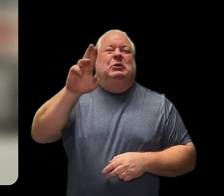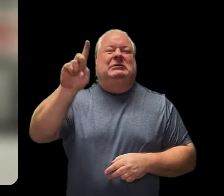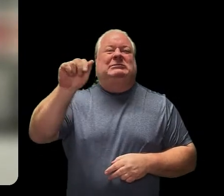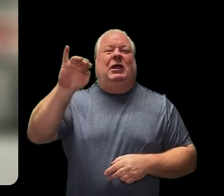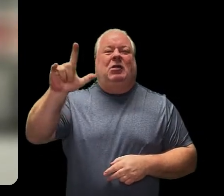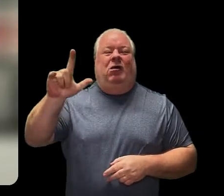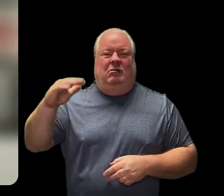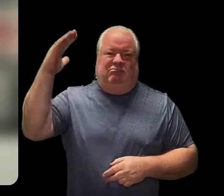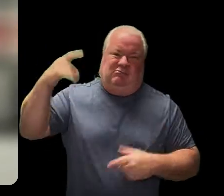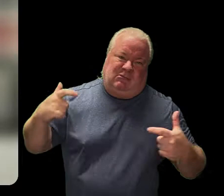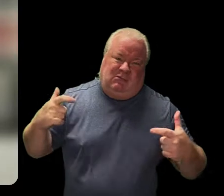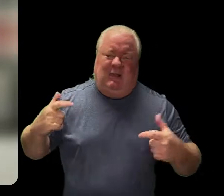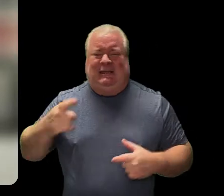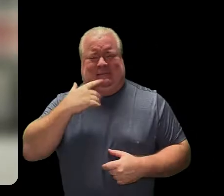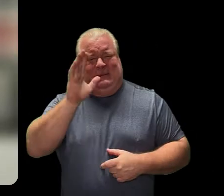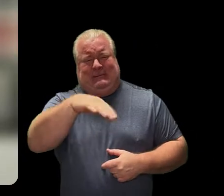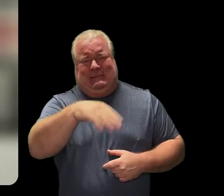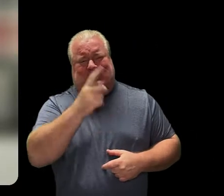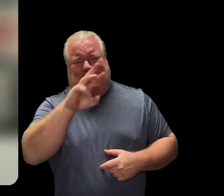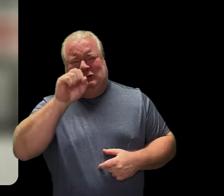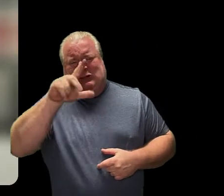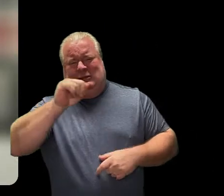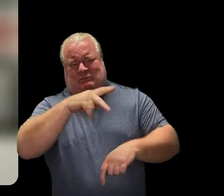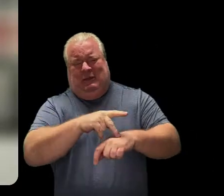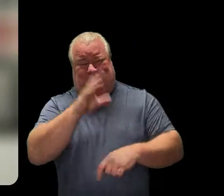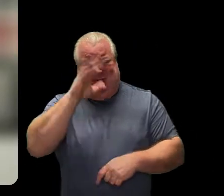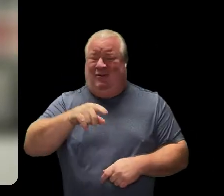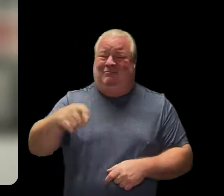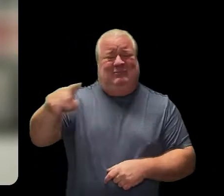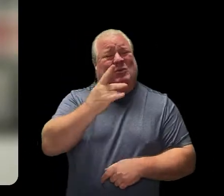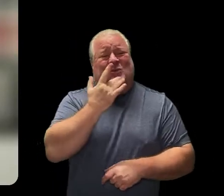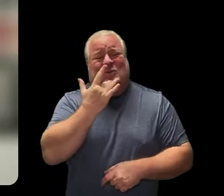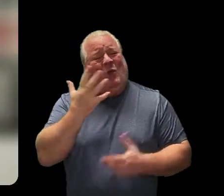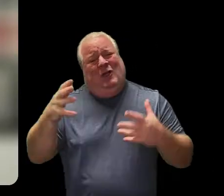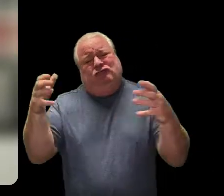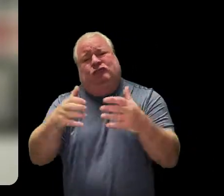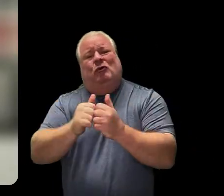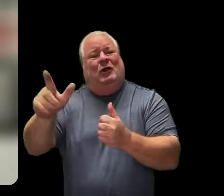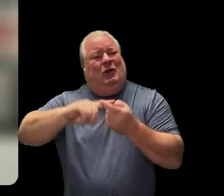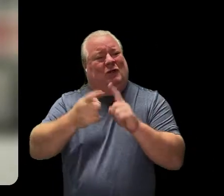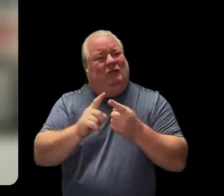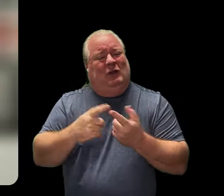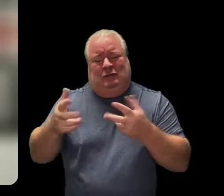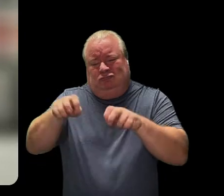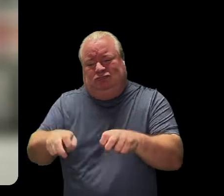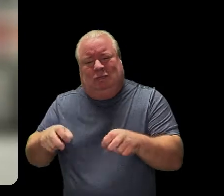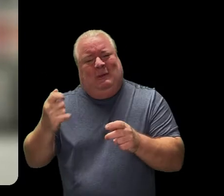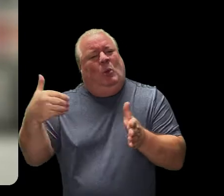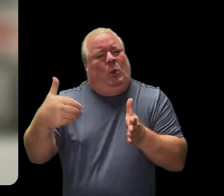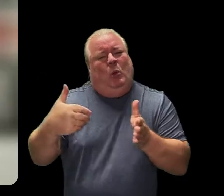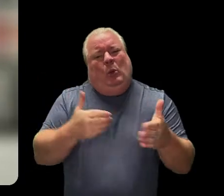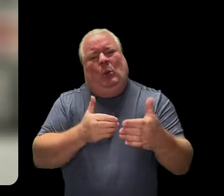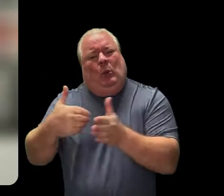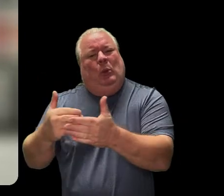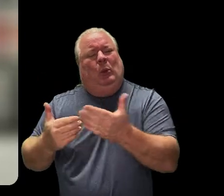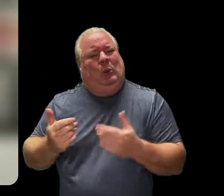said, you know what, Dr. Salas, the kids really want to sit with their friends. They really want to sit next to each other.